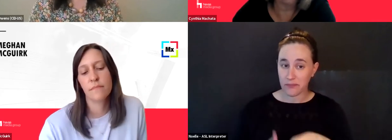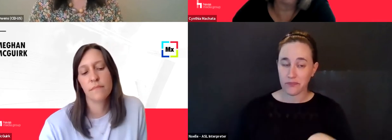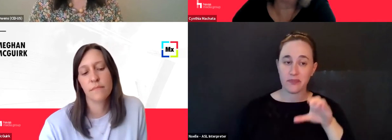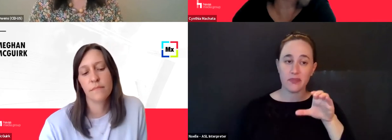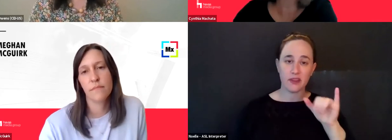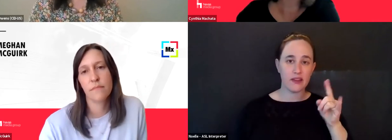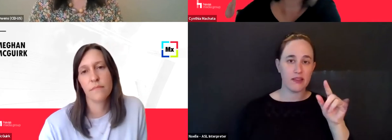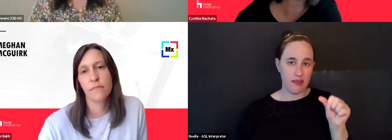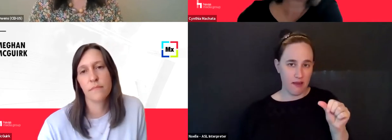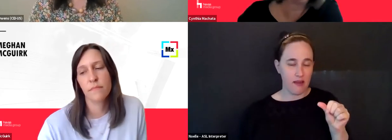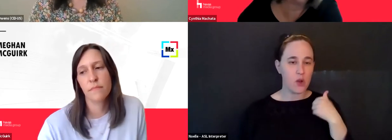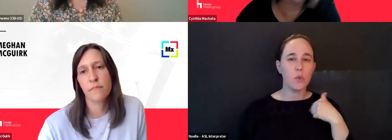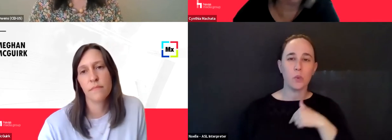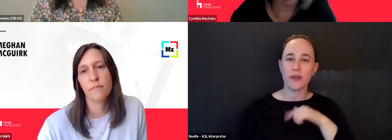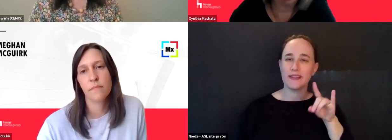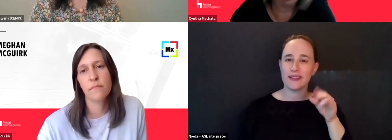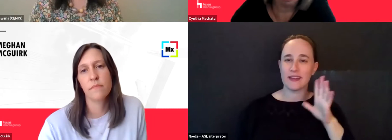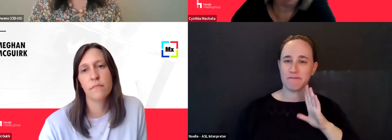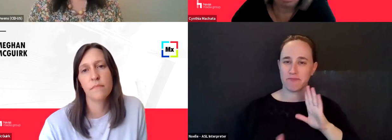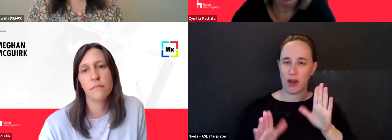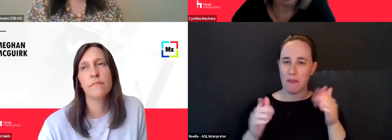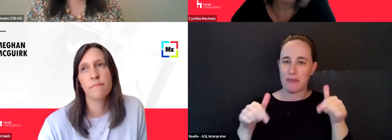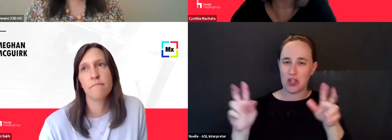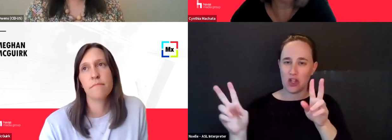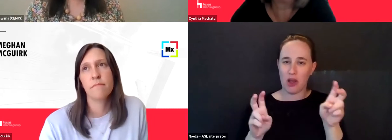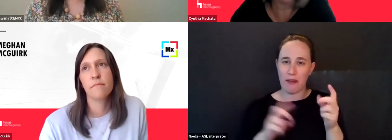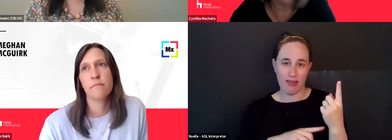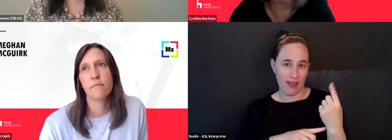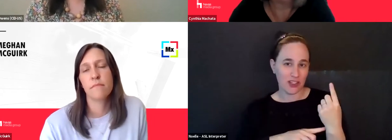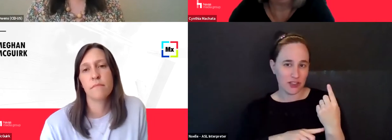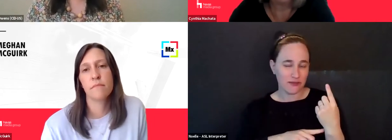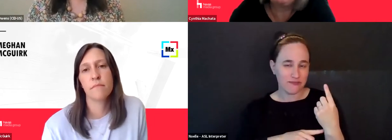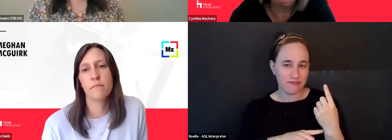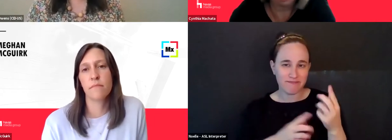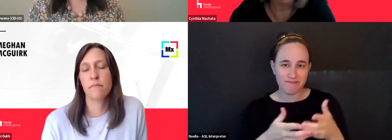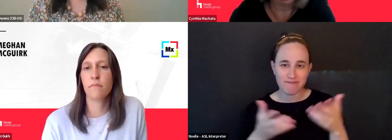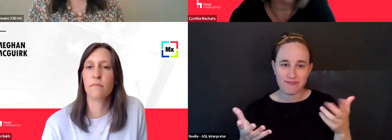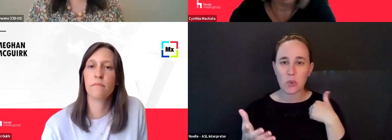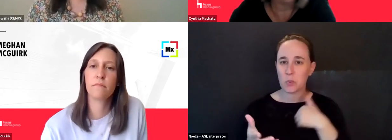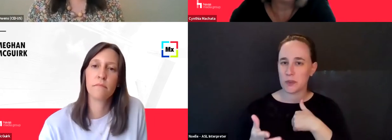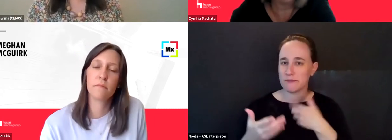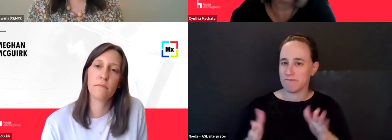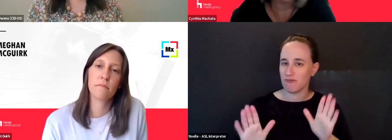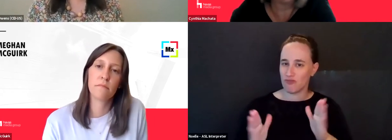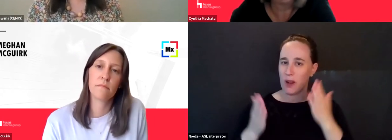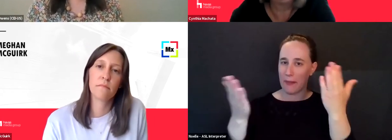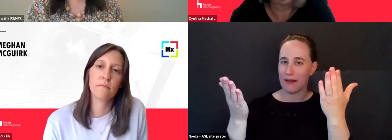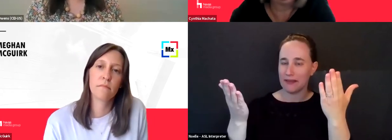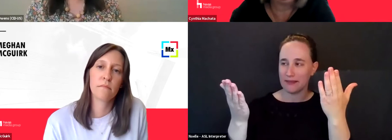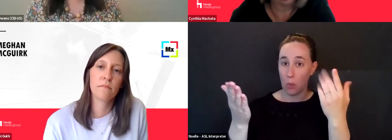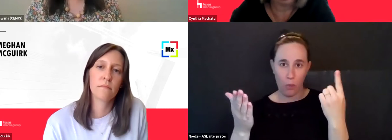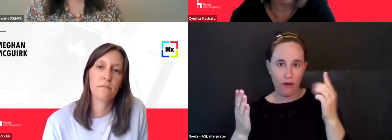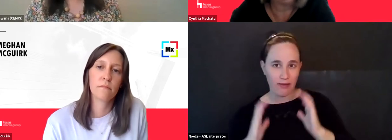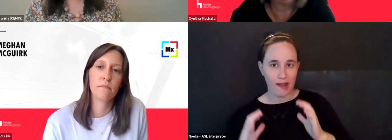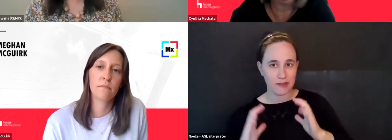about this topic a lot last year and we did choose, um, we did recommend and the client did choose to, to